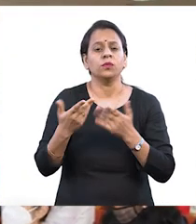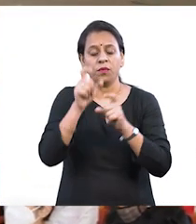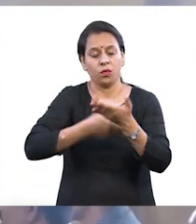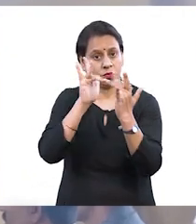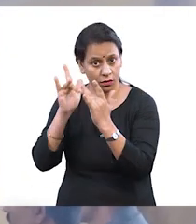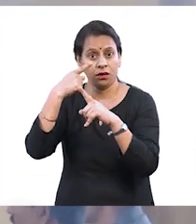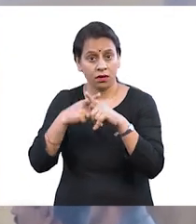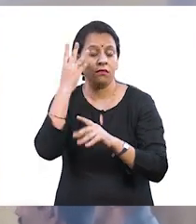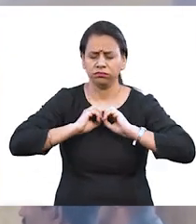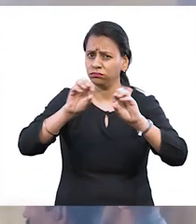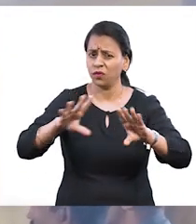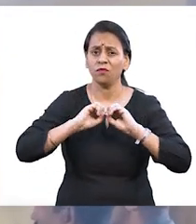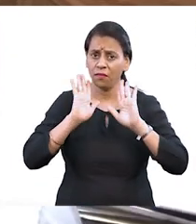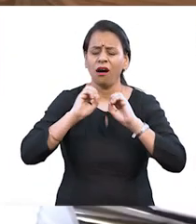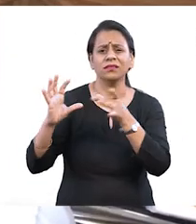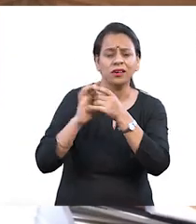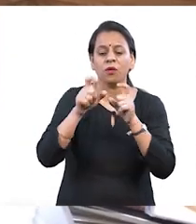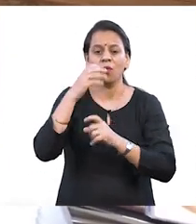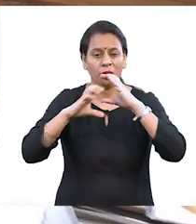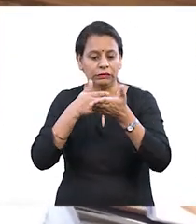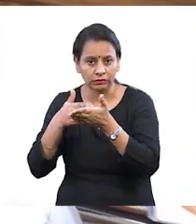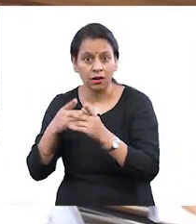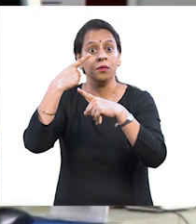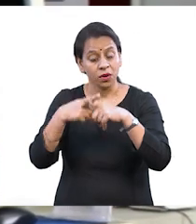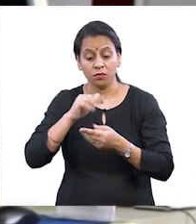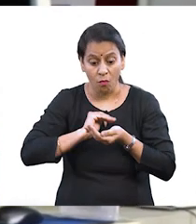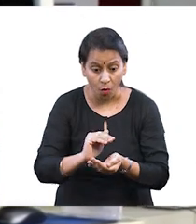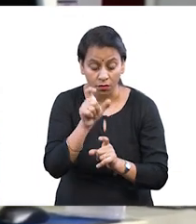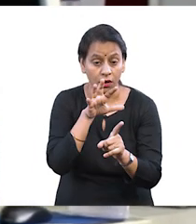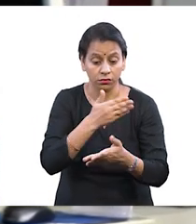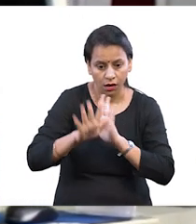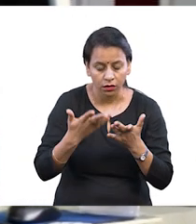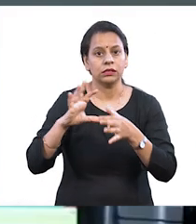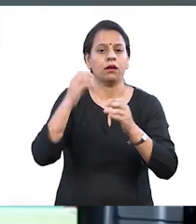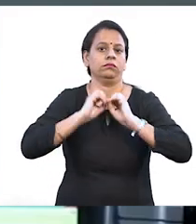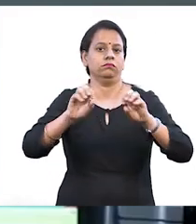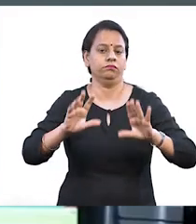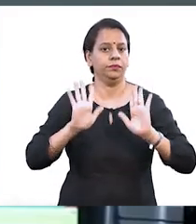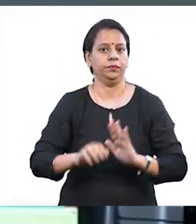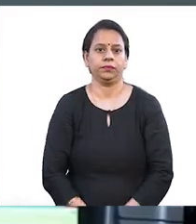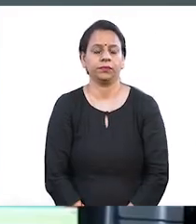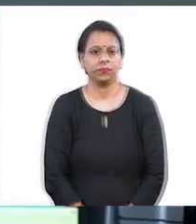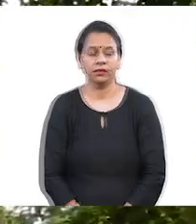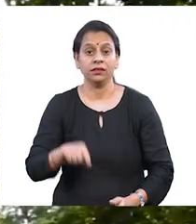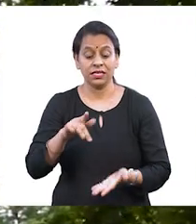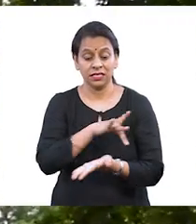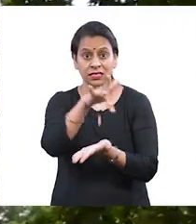masses and create awareness on prevention, early identification and intervention of communication disorders.